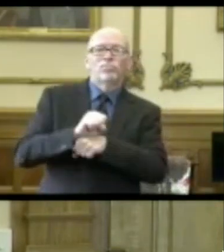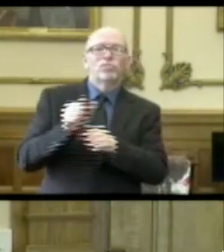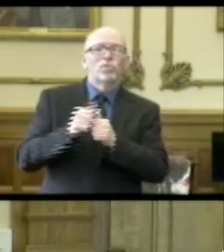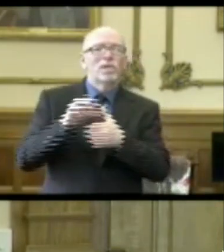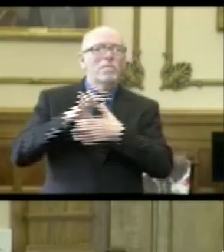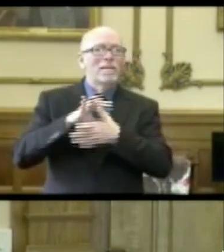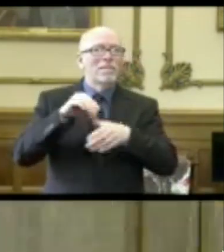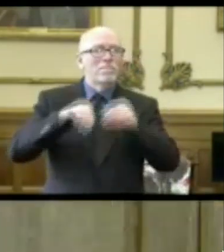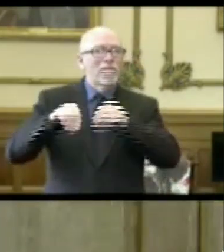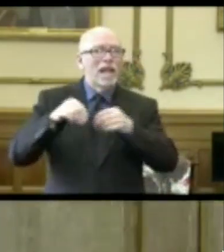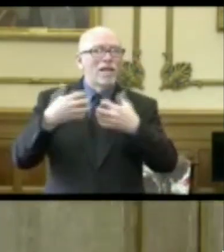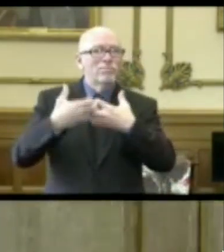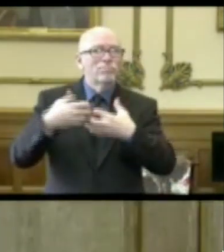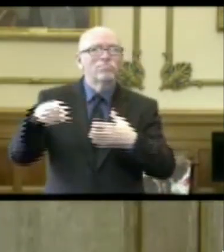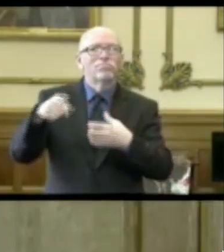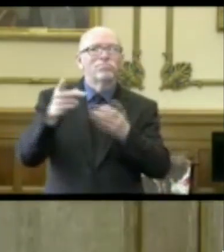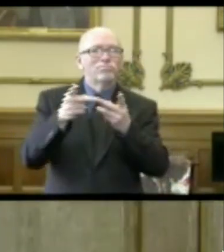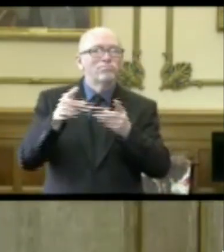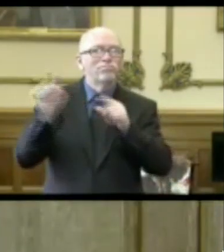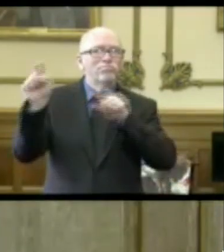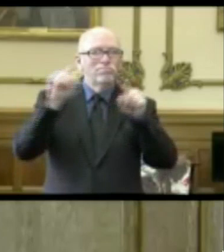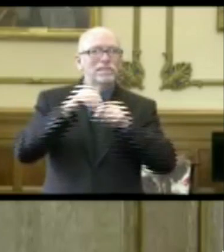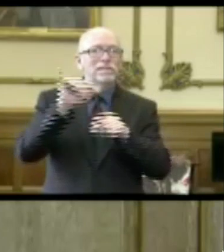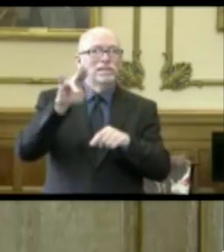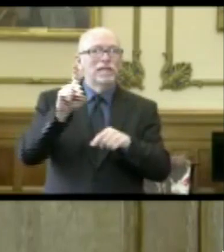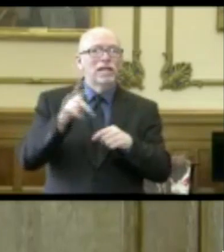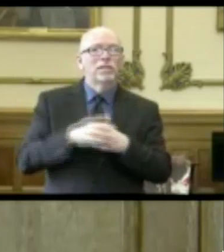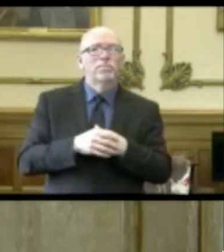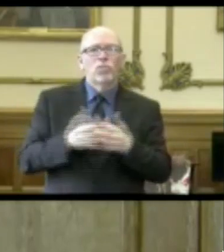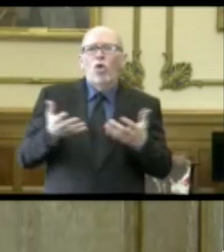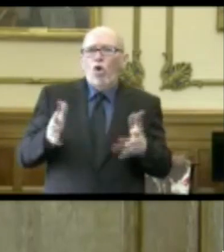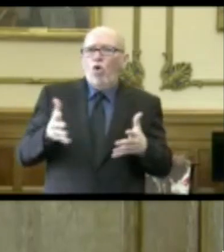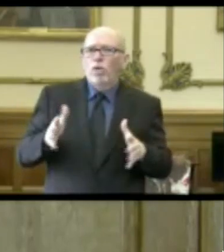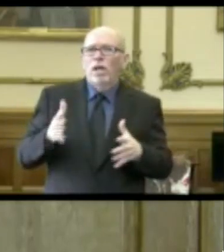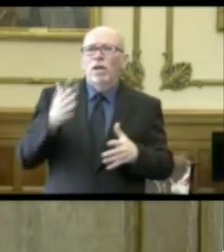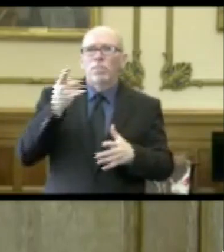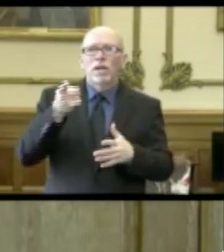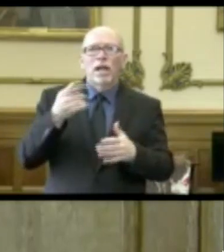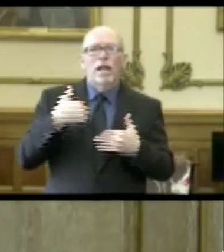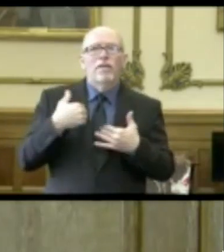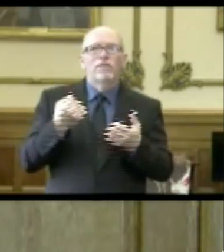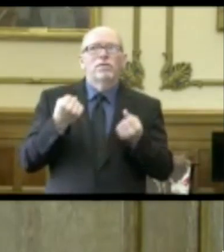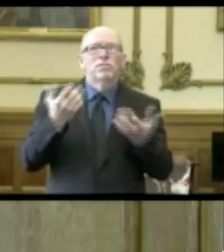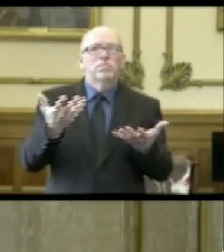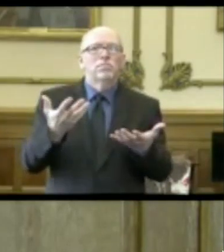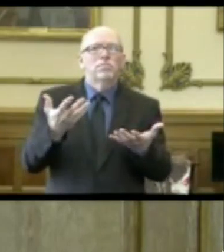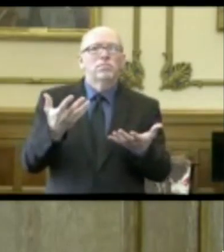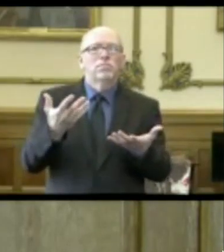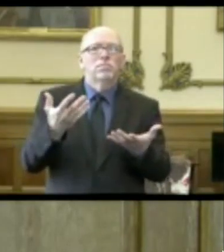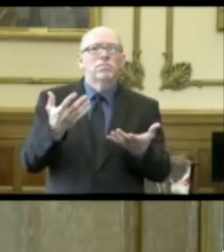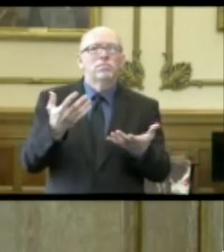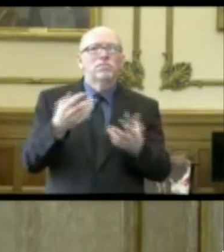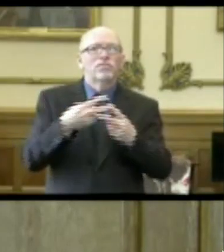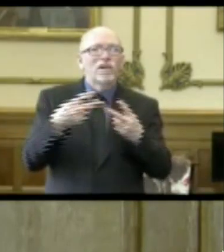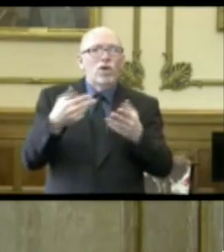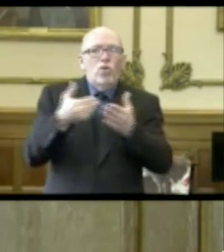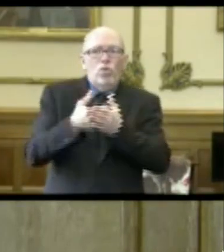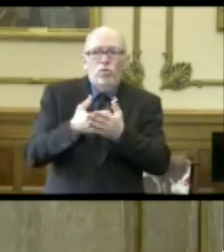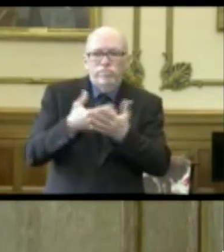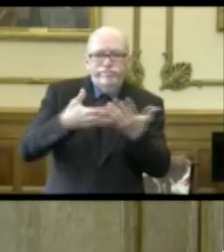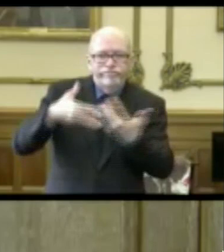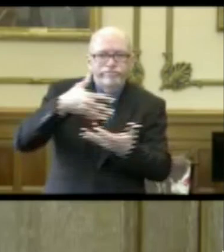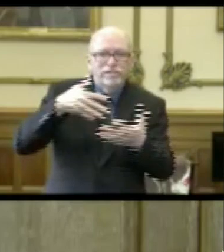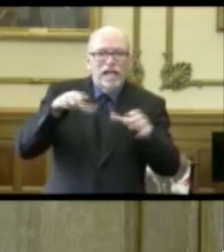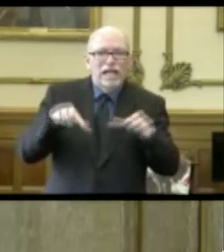packing plants and facilities around the state already because there is a lot of very close activity and